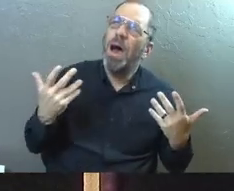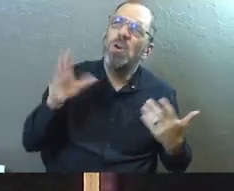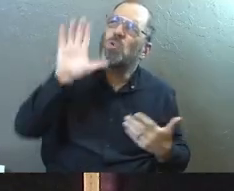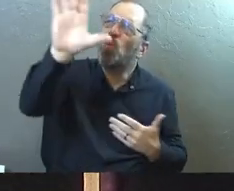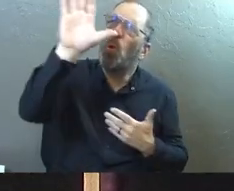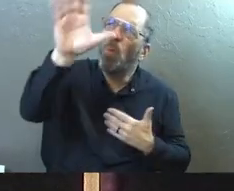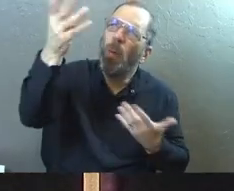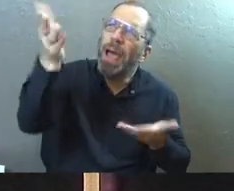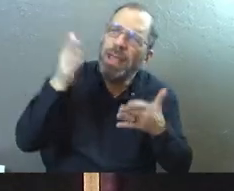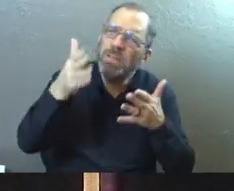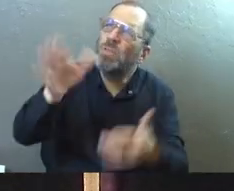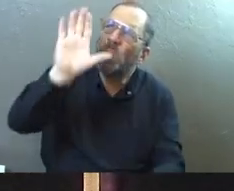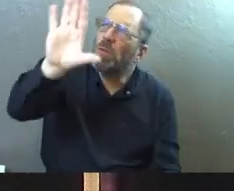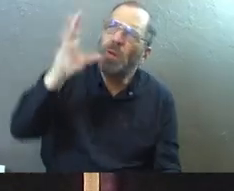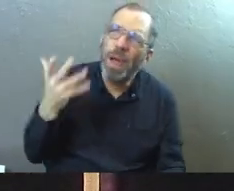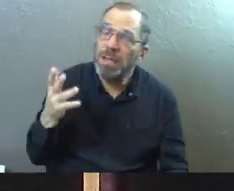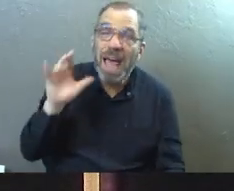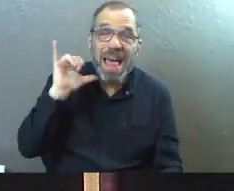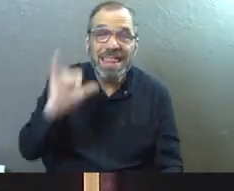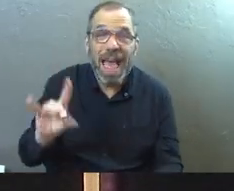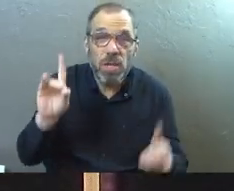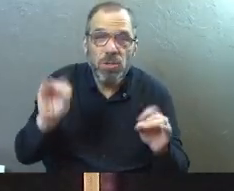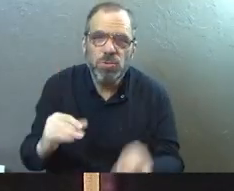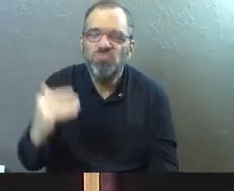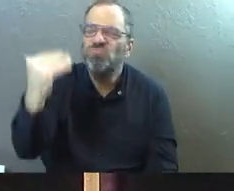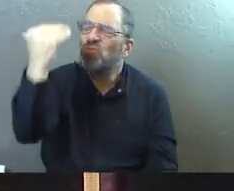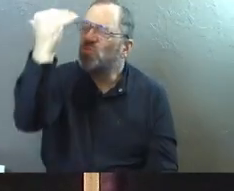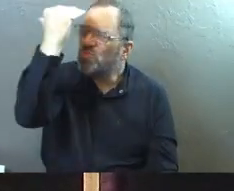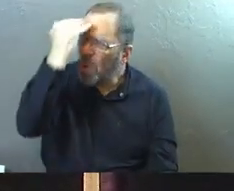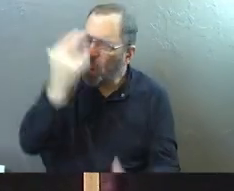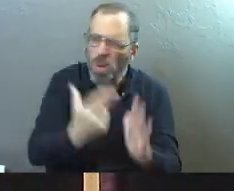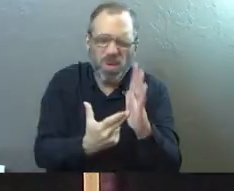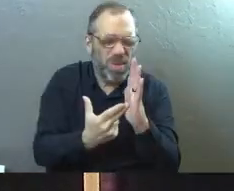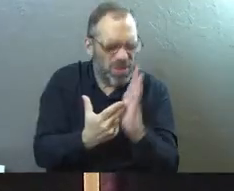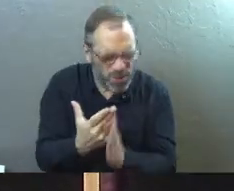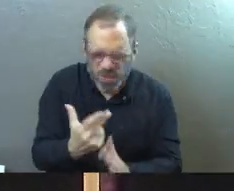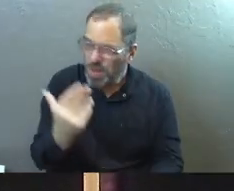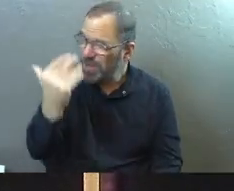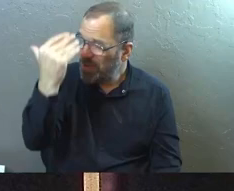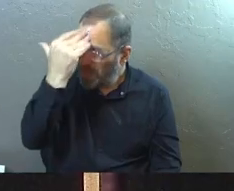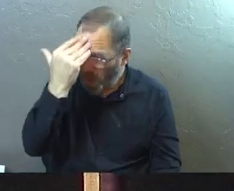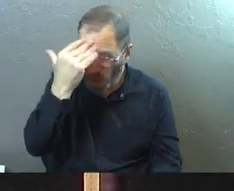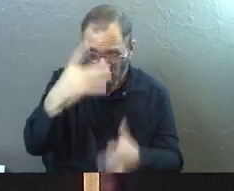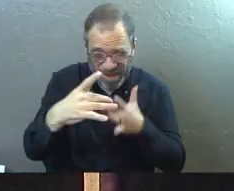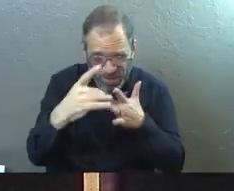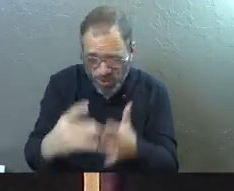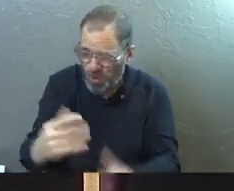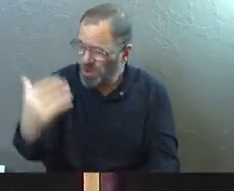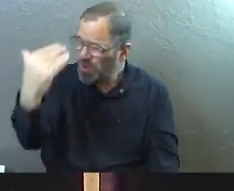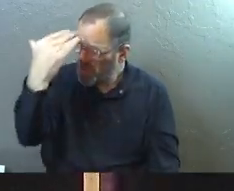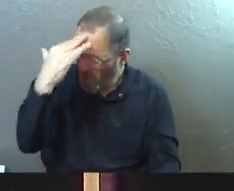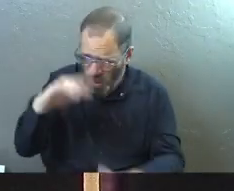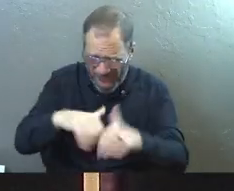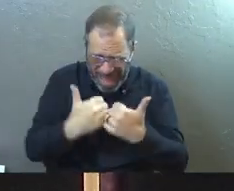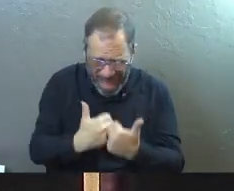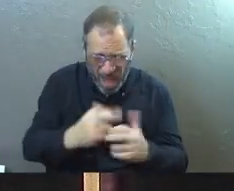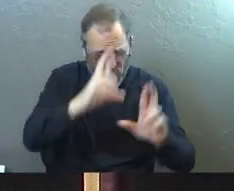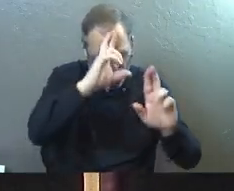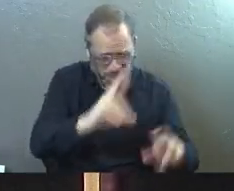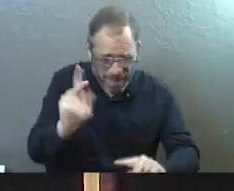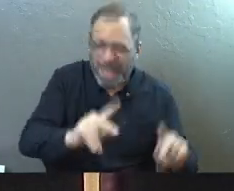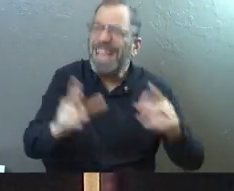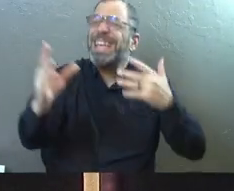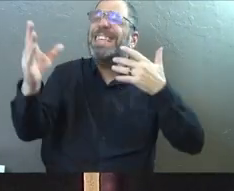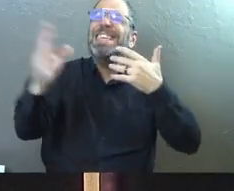are your ways, God? And when we do that, we know the truth. We know the direction we're called to go. We know how we're supposed to treat people.